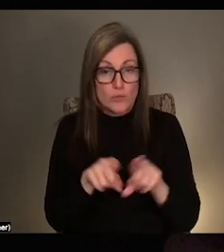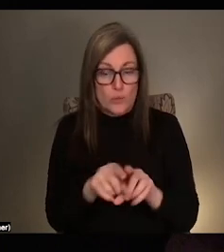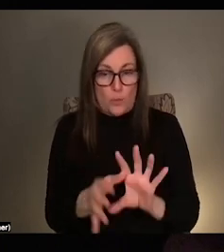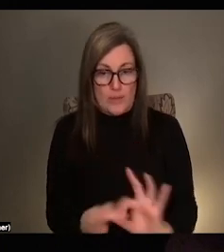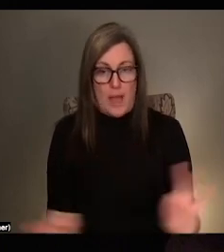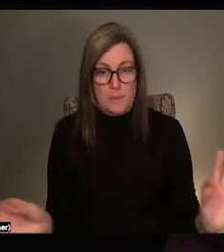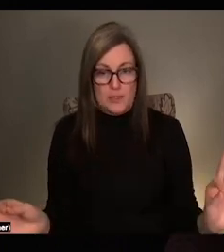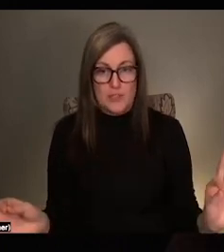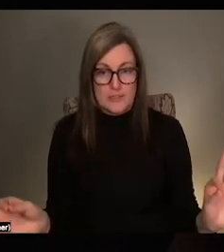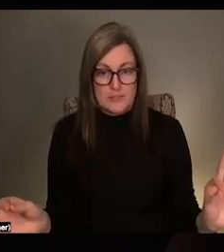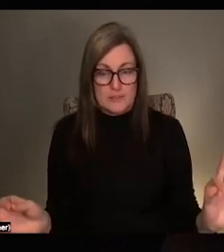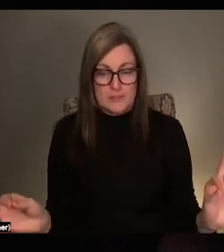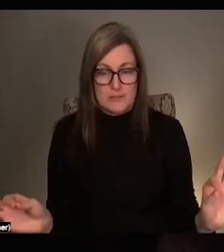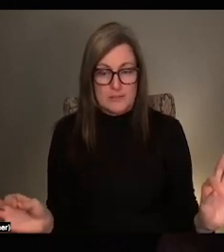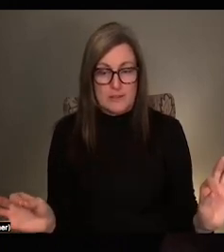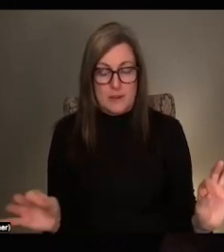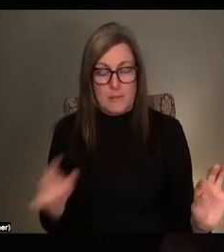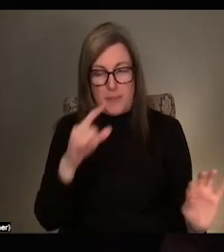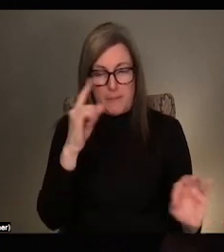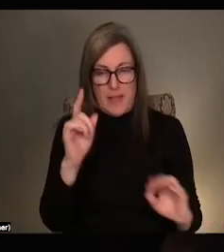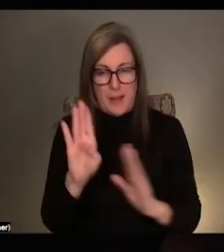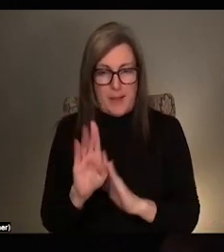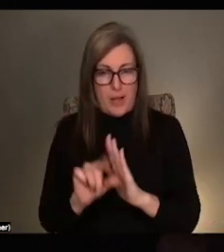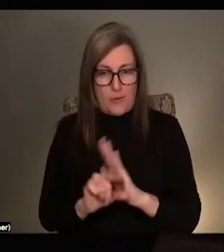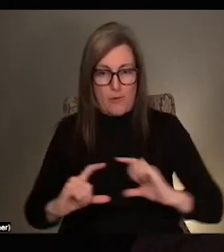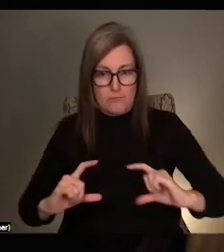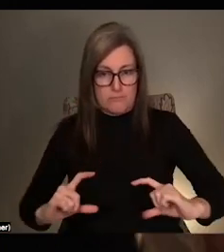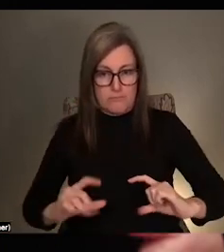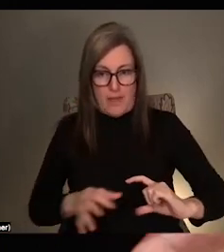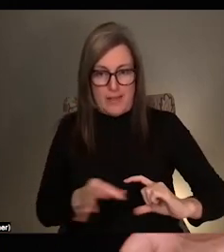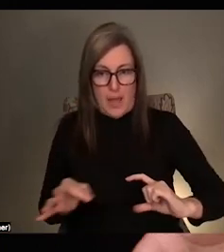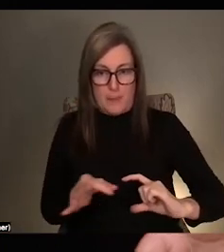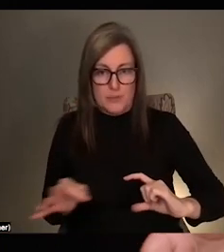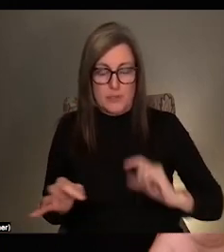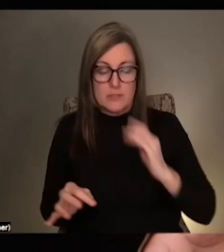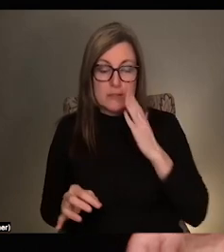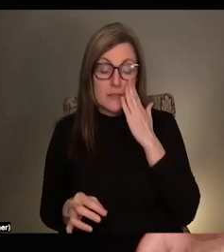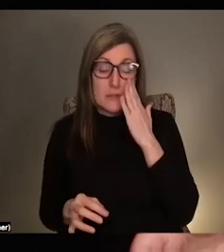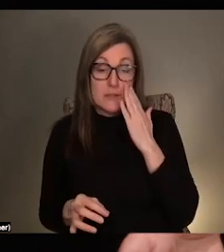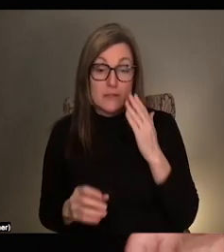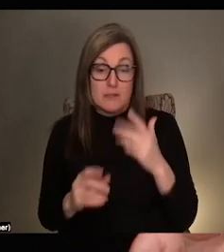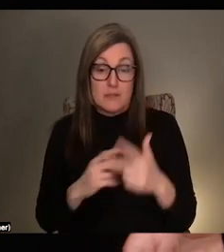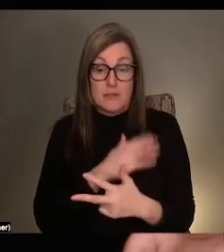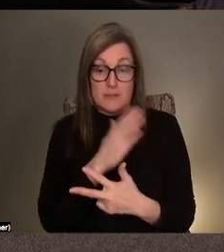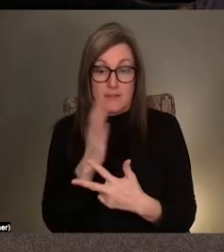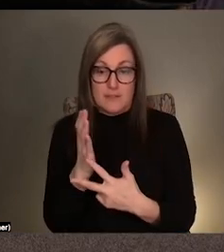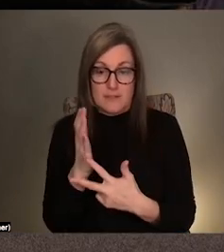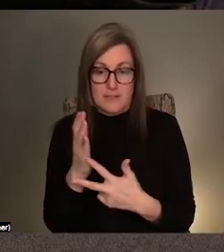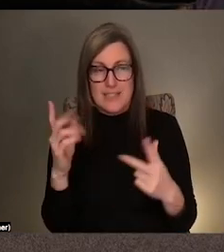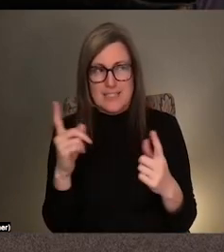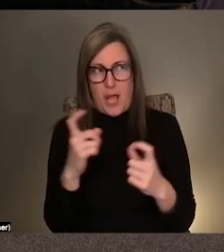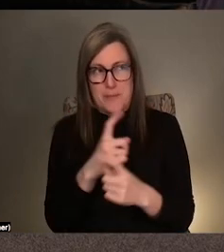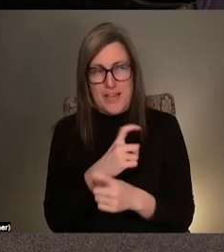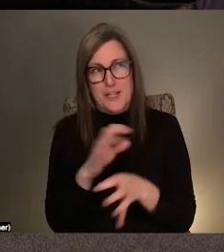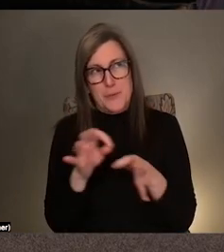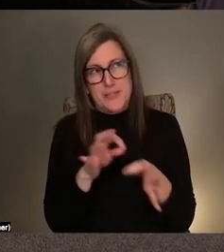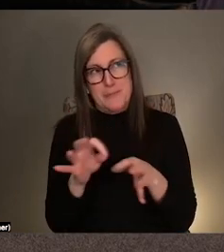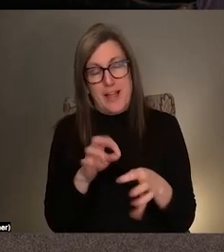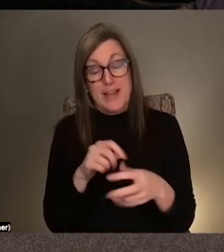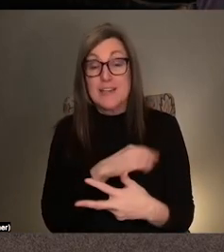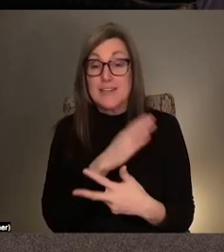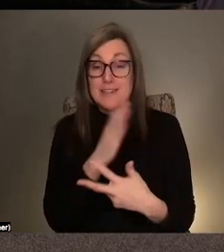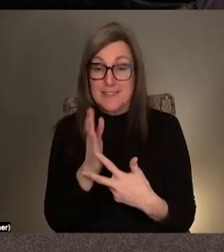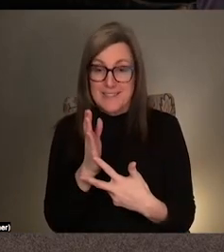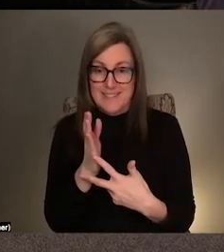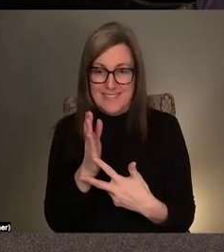on a black background. And this is and then the next screen is complicated to explain deceptively